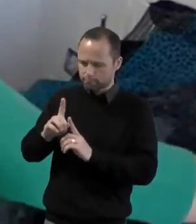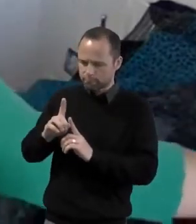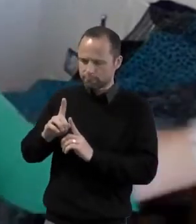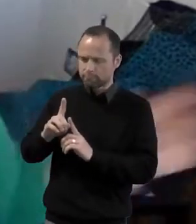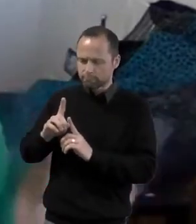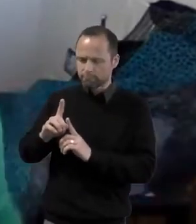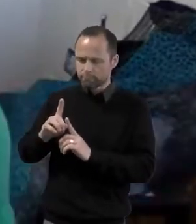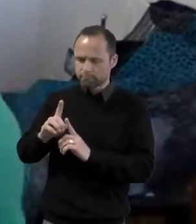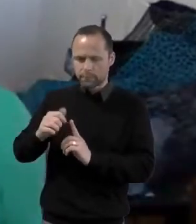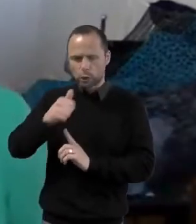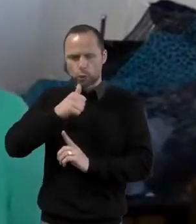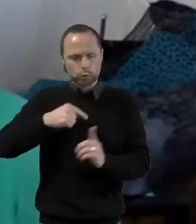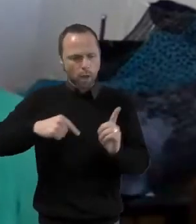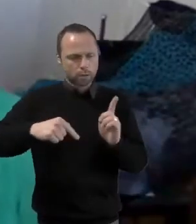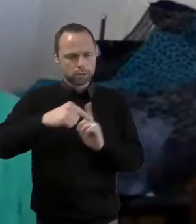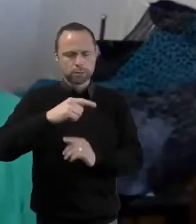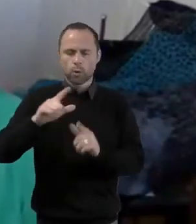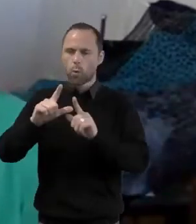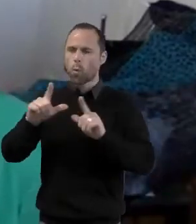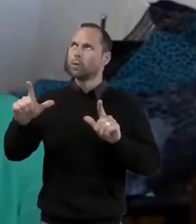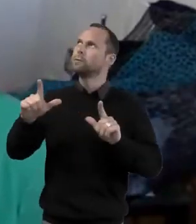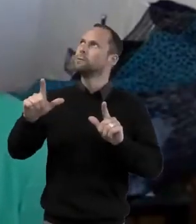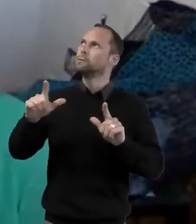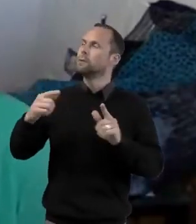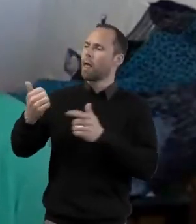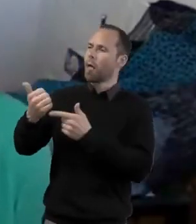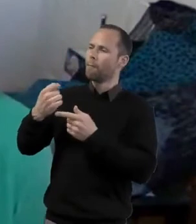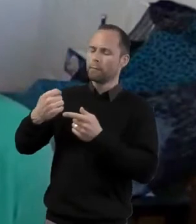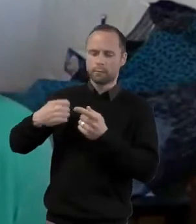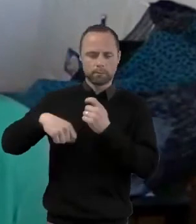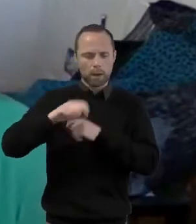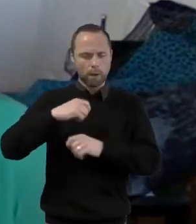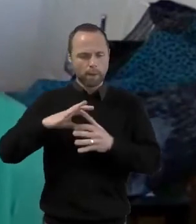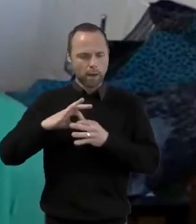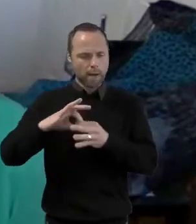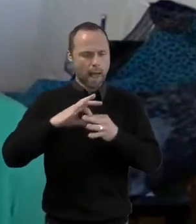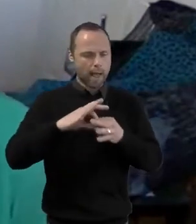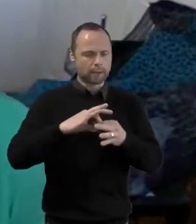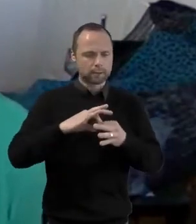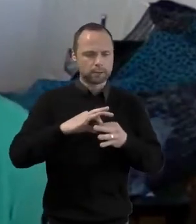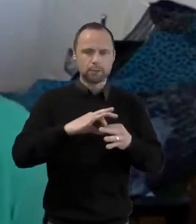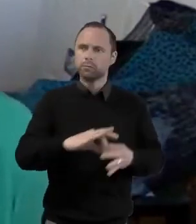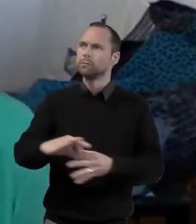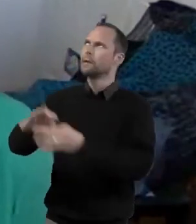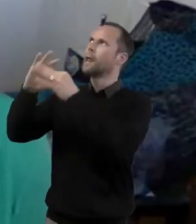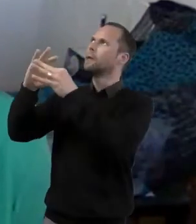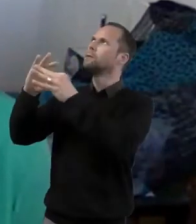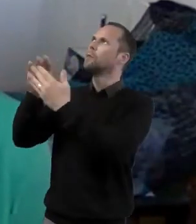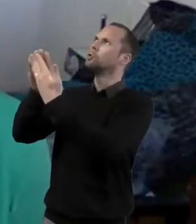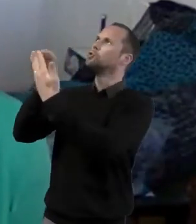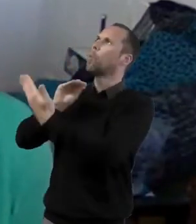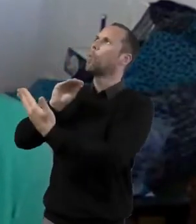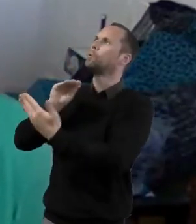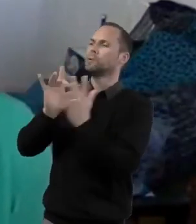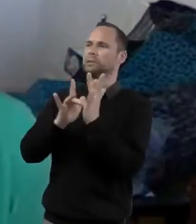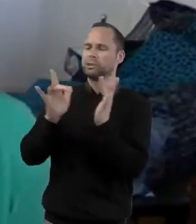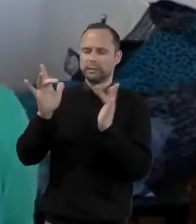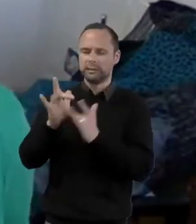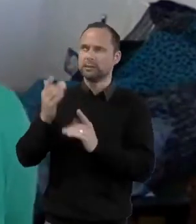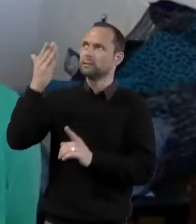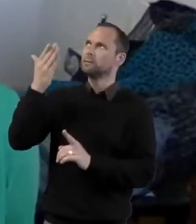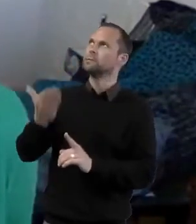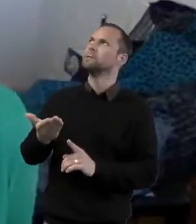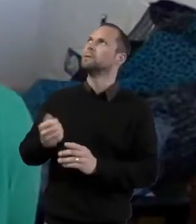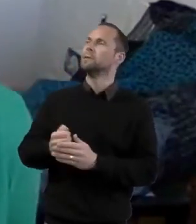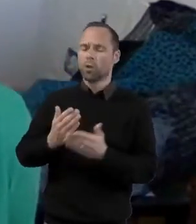courage, but may we be connected to the source of energy, to the source that is Jesus. And through